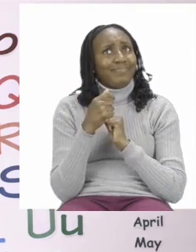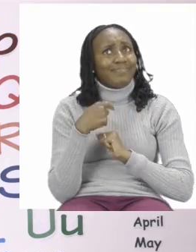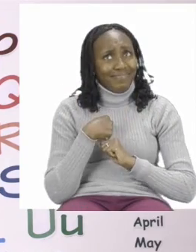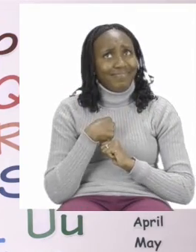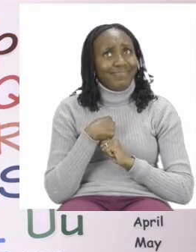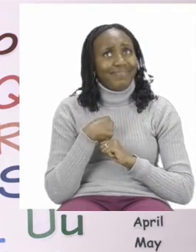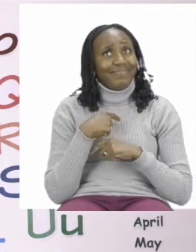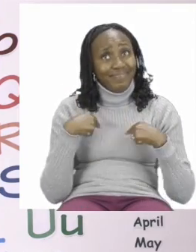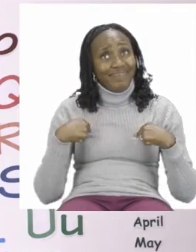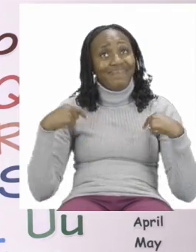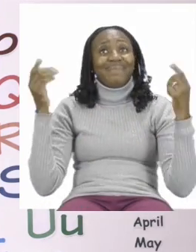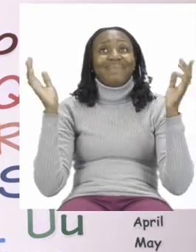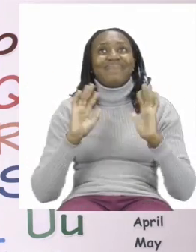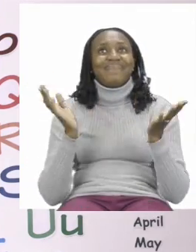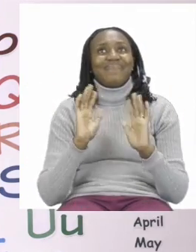goodbye.